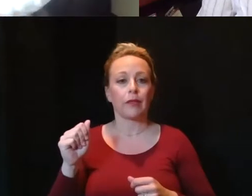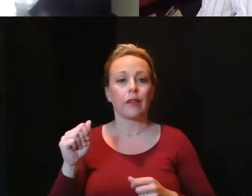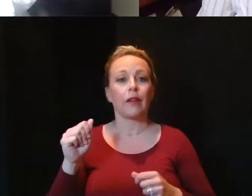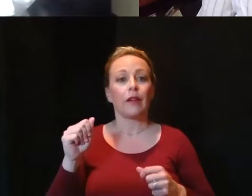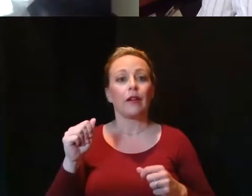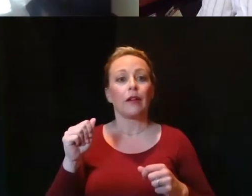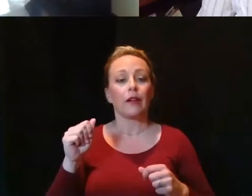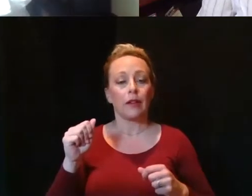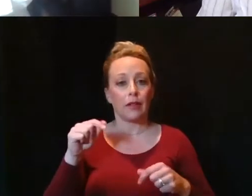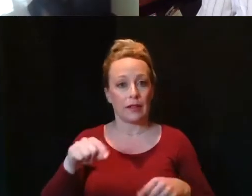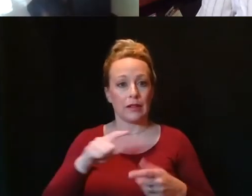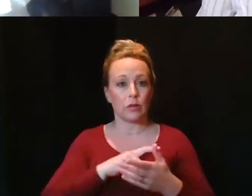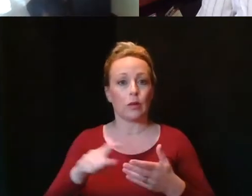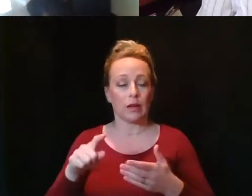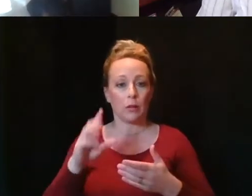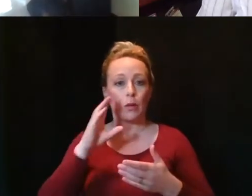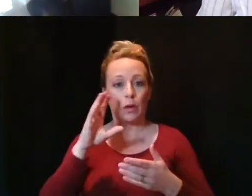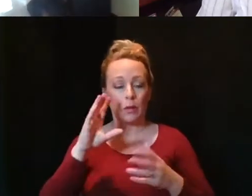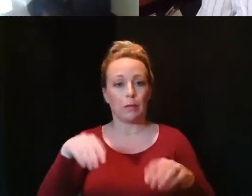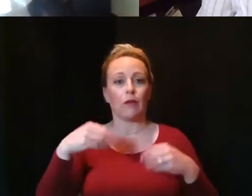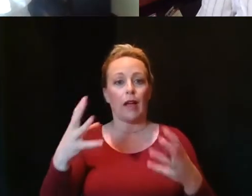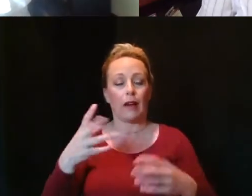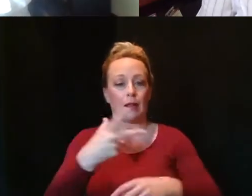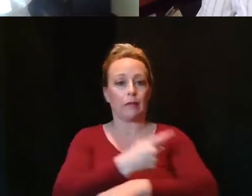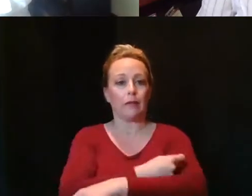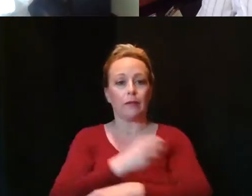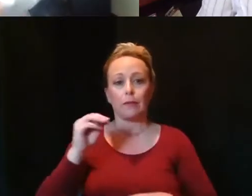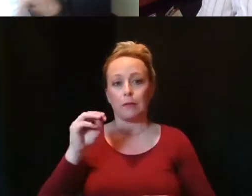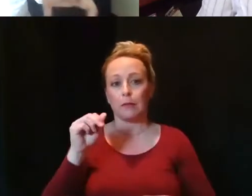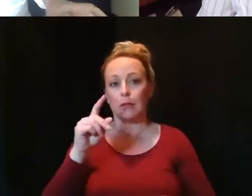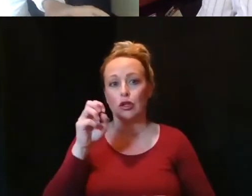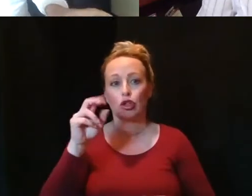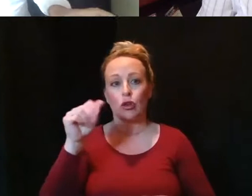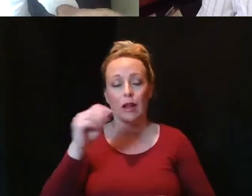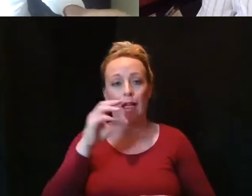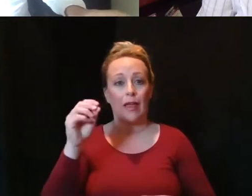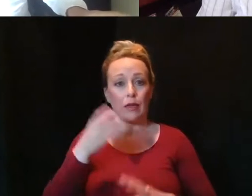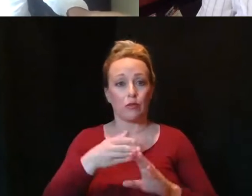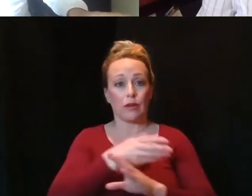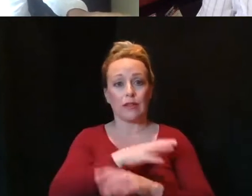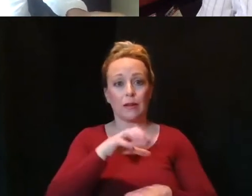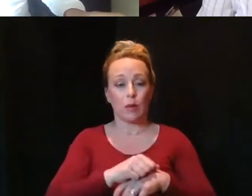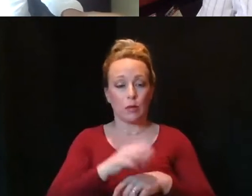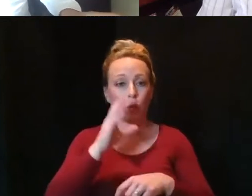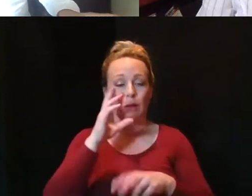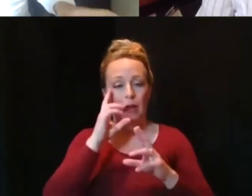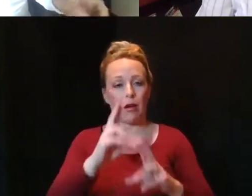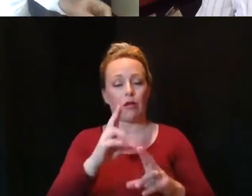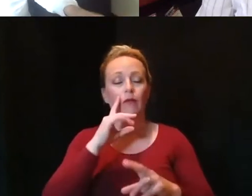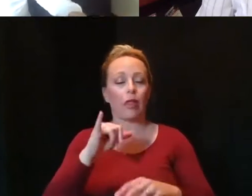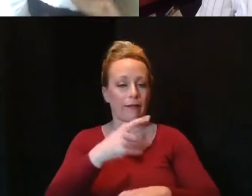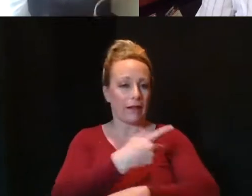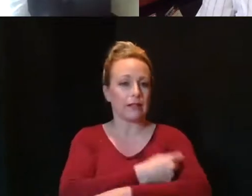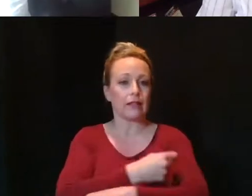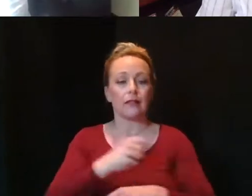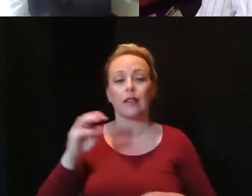the Moderna vaccine there, and all of the appointments that were previously made will be honored for that. The